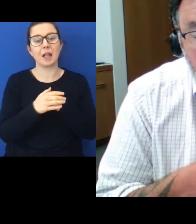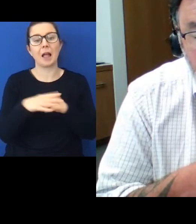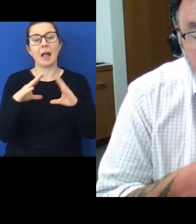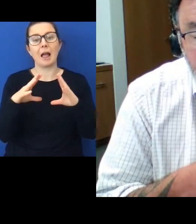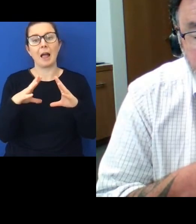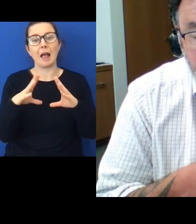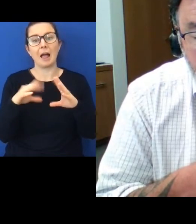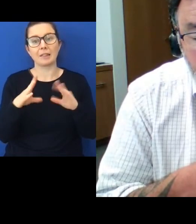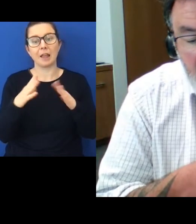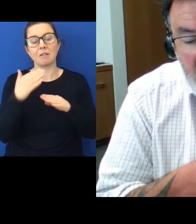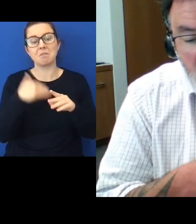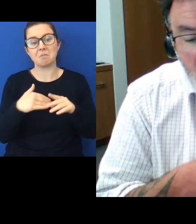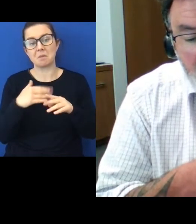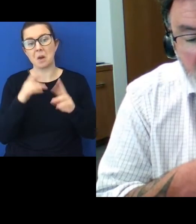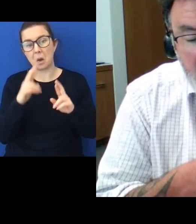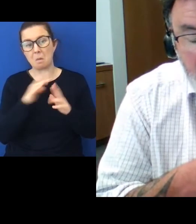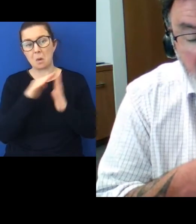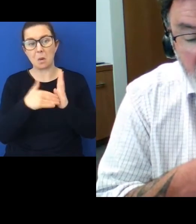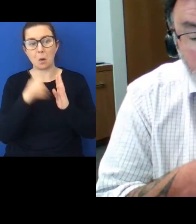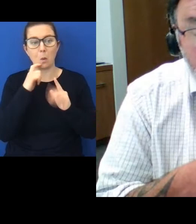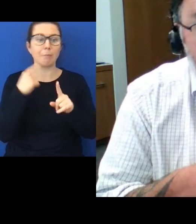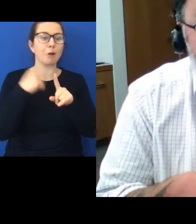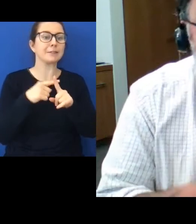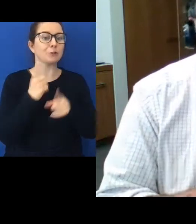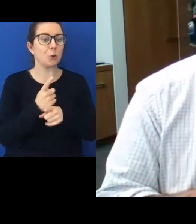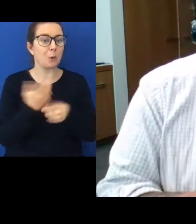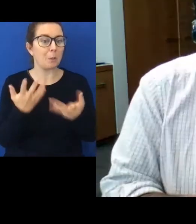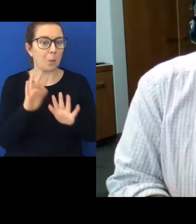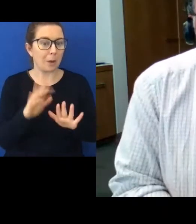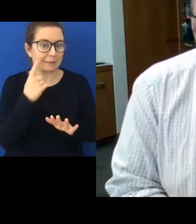hopefully end on an optimistic note, but we'll see.